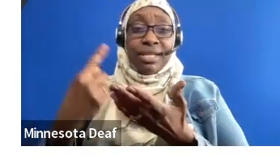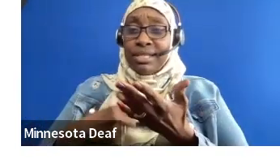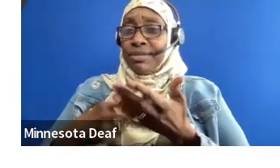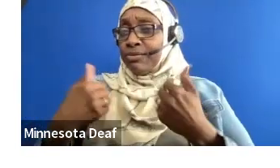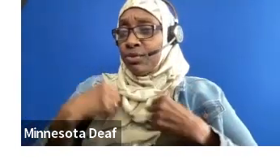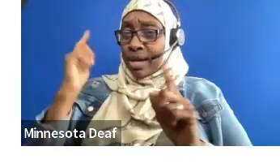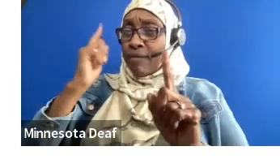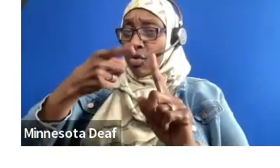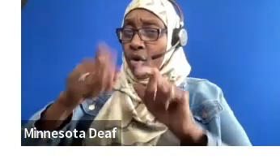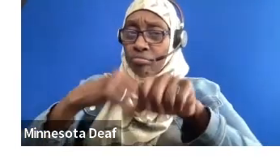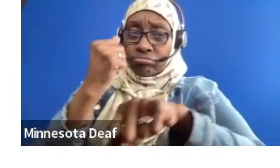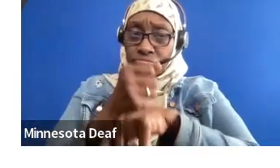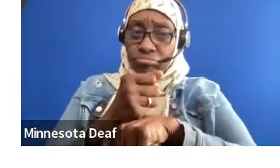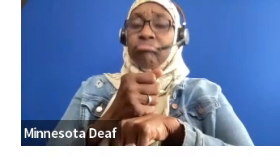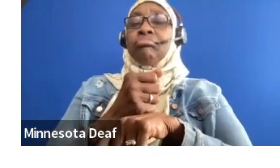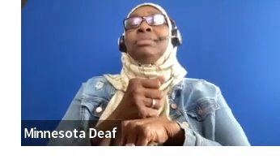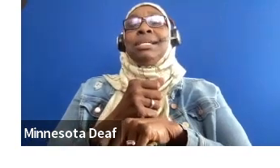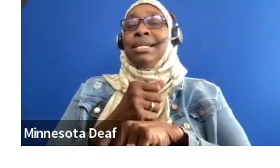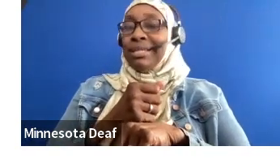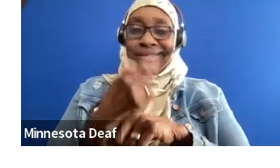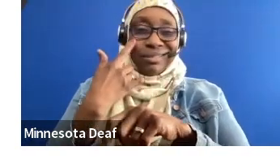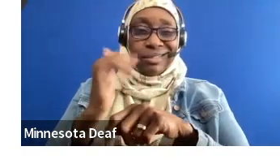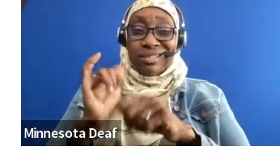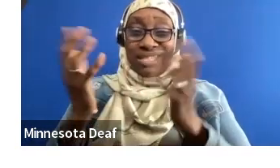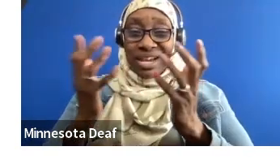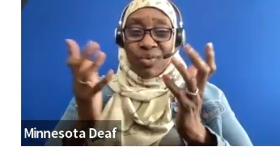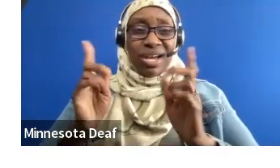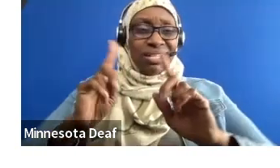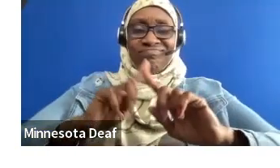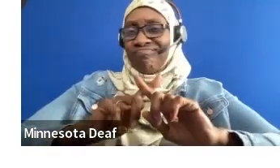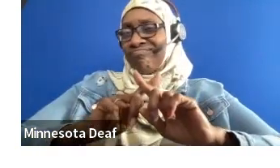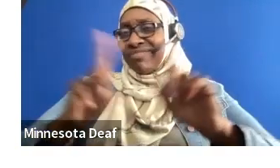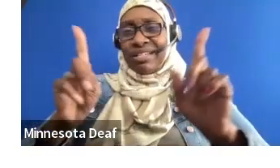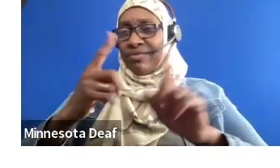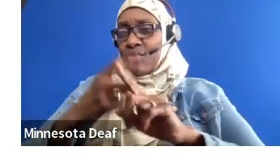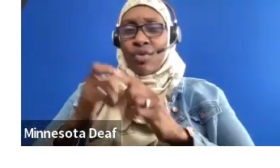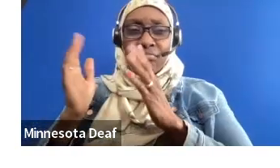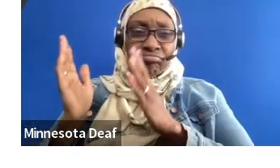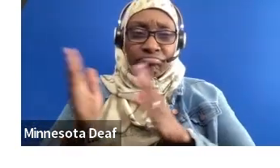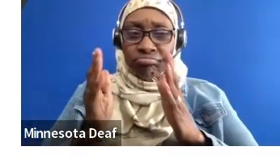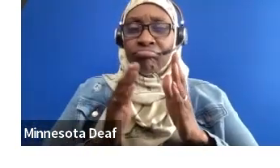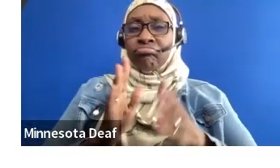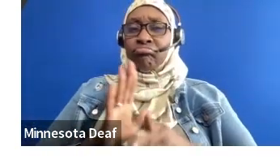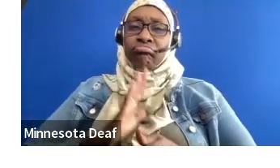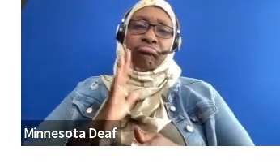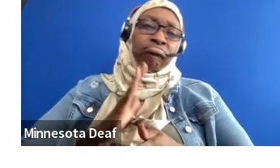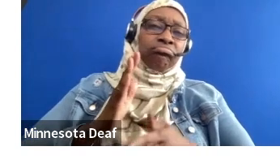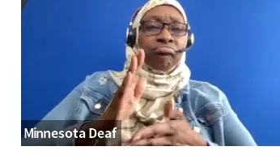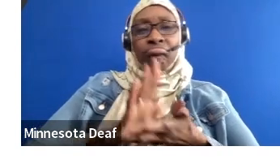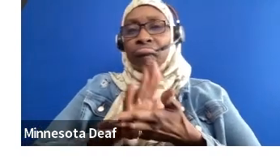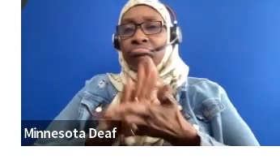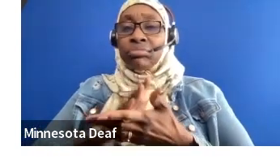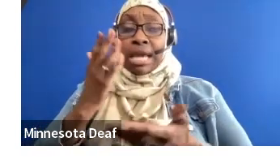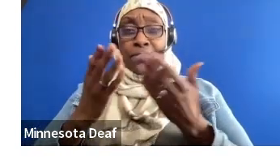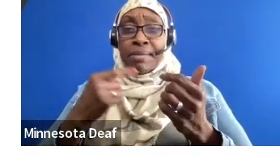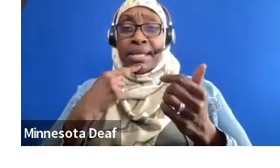different from formal and informal goal-oriented and planning, right? It could be like, you know, I want to get my grade up in math class. I